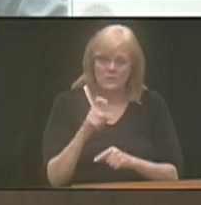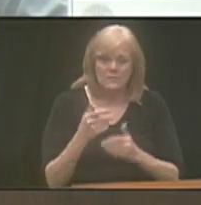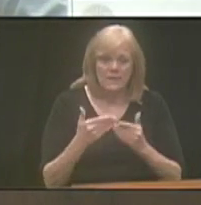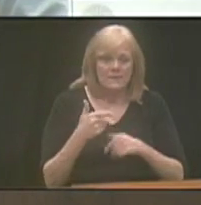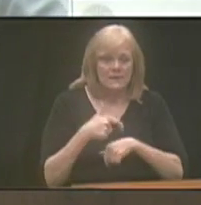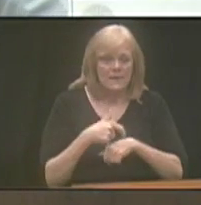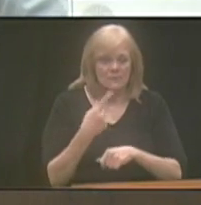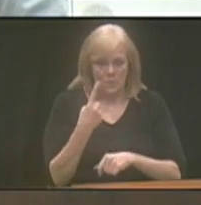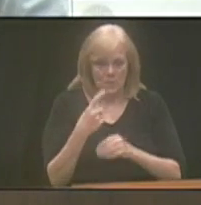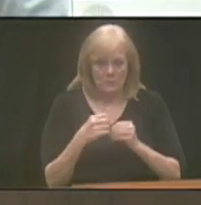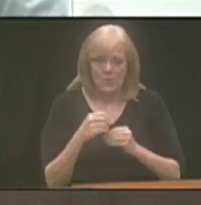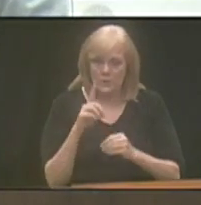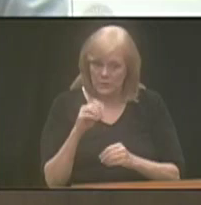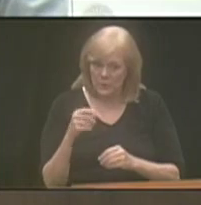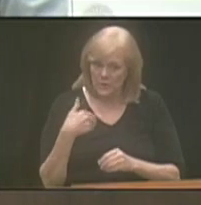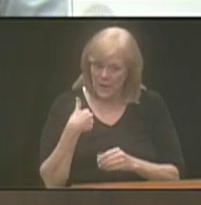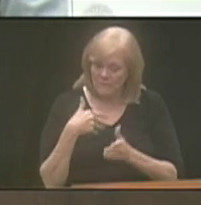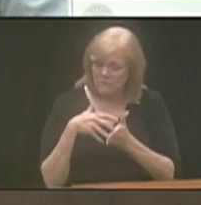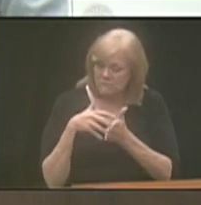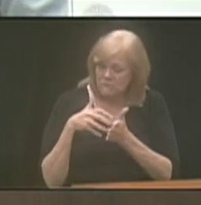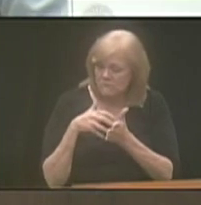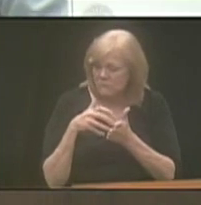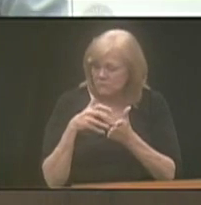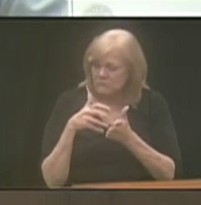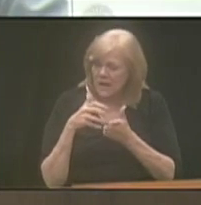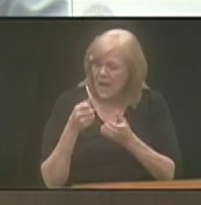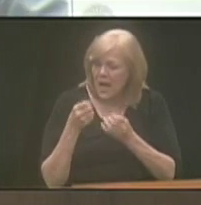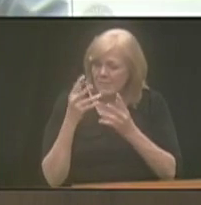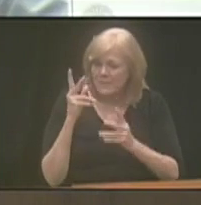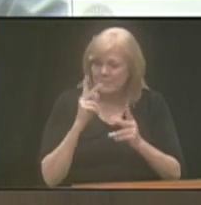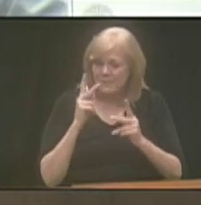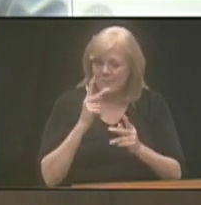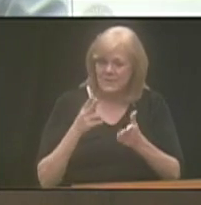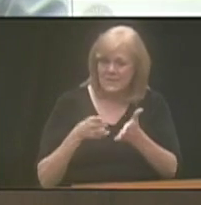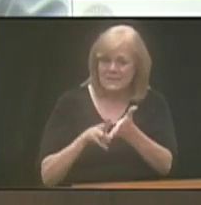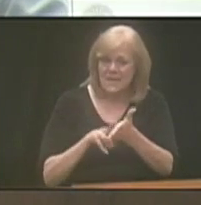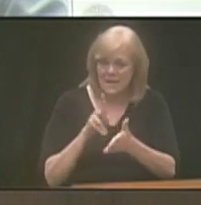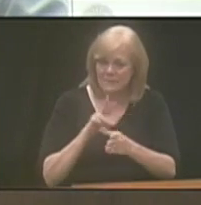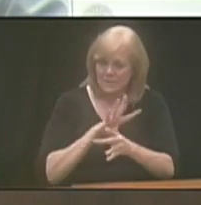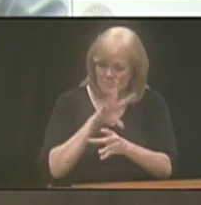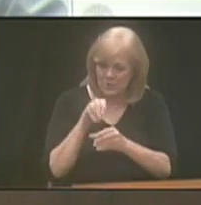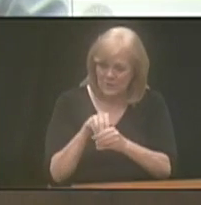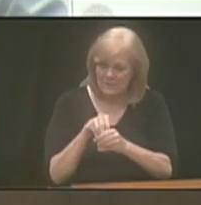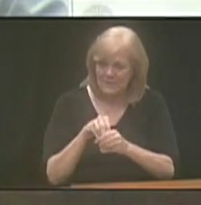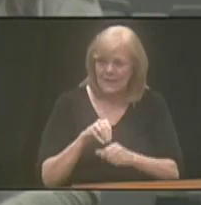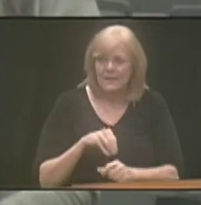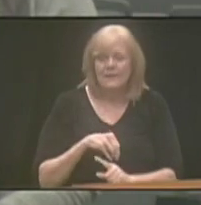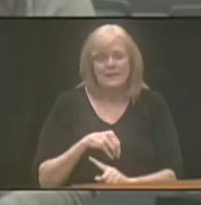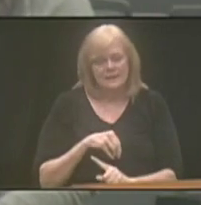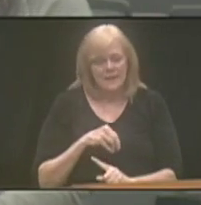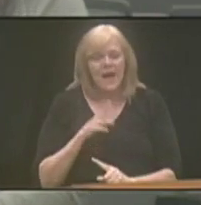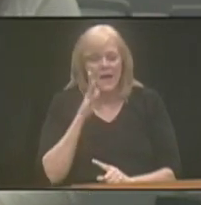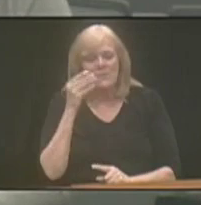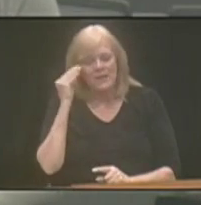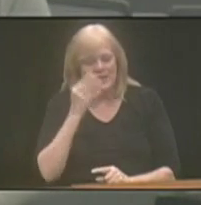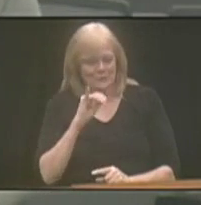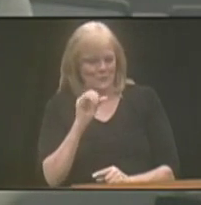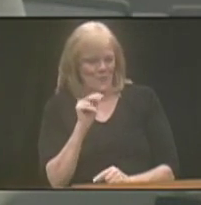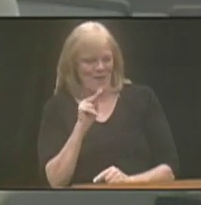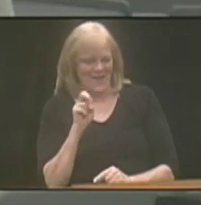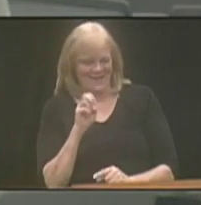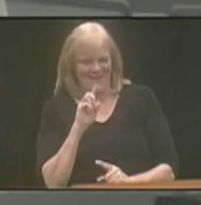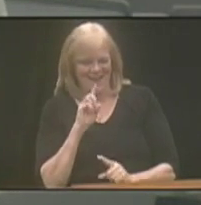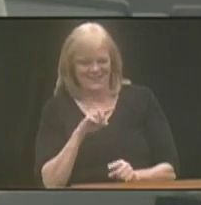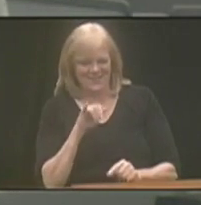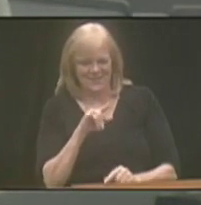time for maybe just one more. Do you have rough numbers on how many folks are signed up and participating? I'll let Joanna answer that